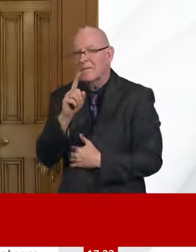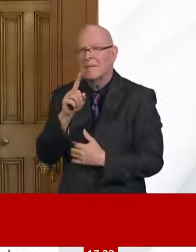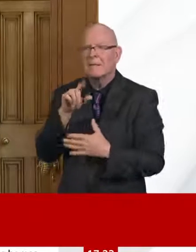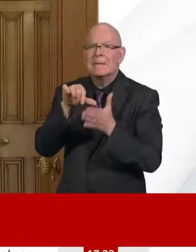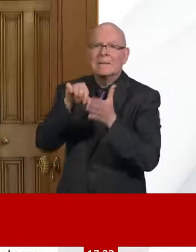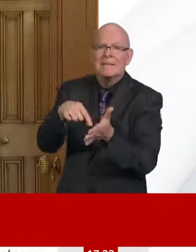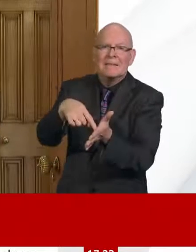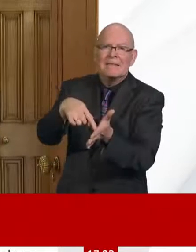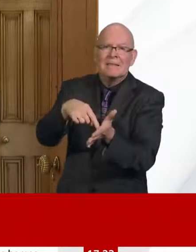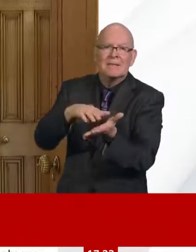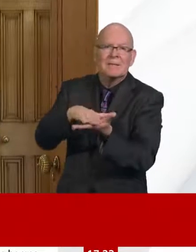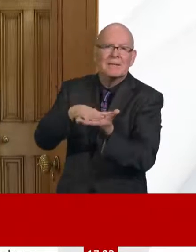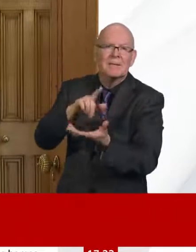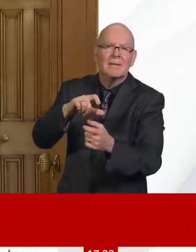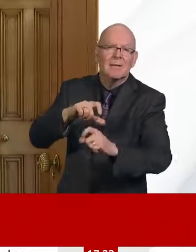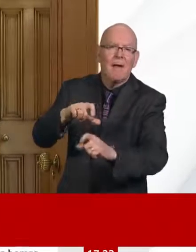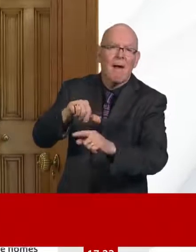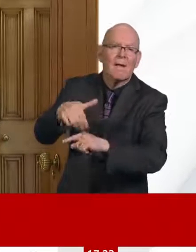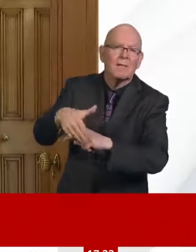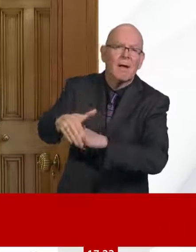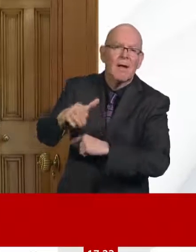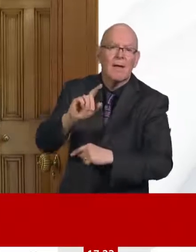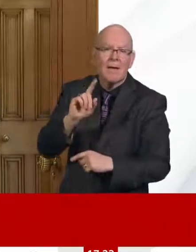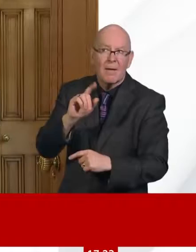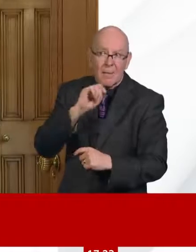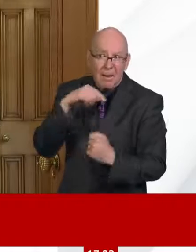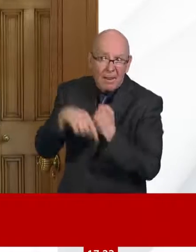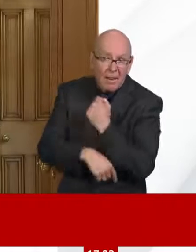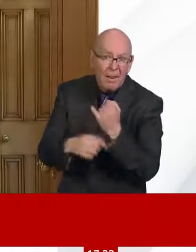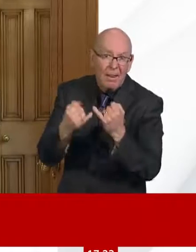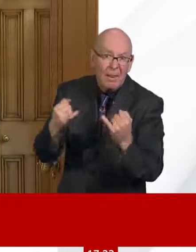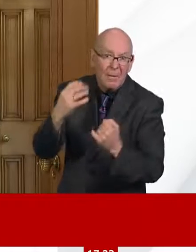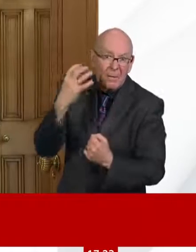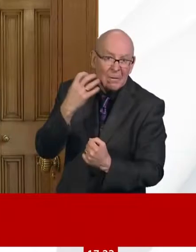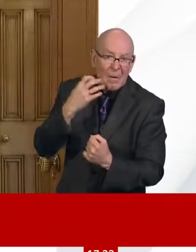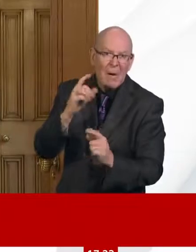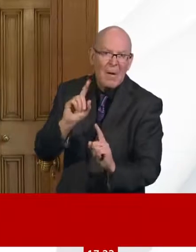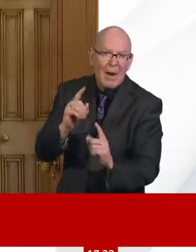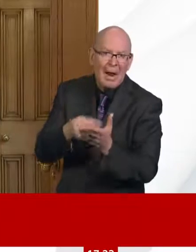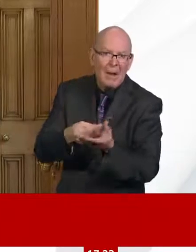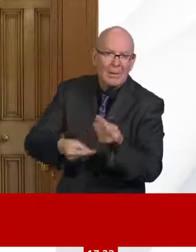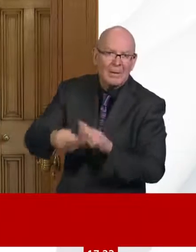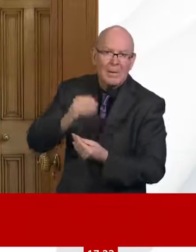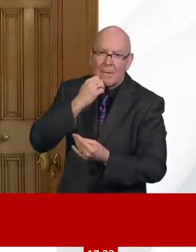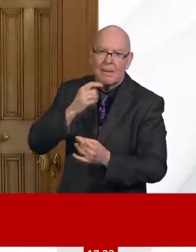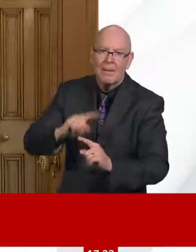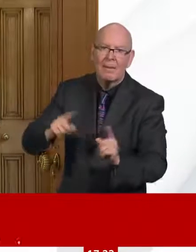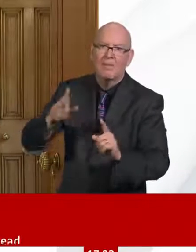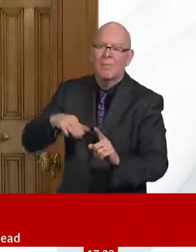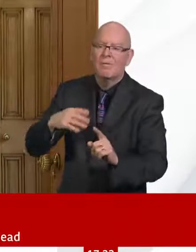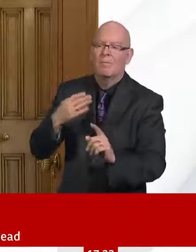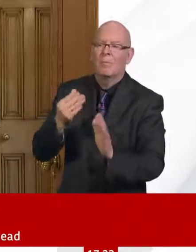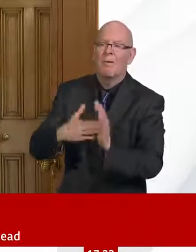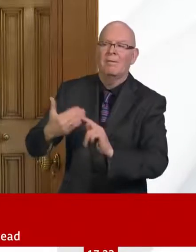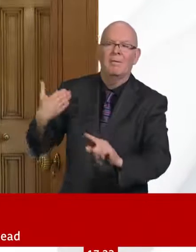Once we get through this, obviously, we'll have to take stock of public finances in the economy and make the right decisions at that point. And I've talked before about